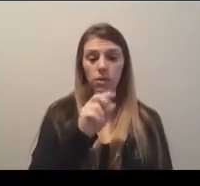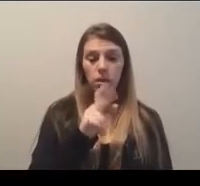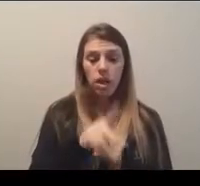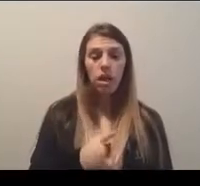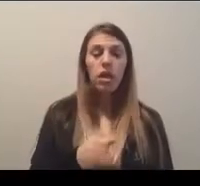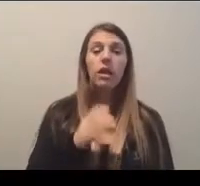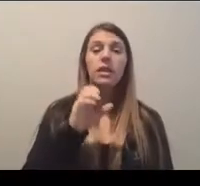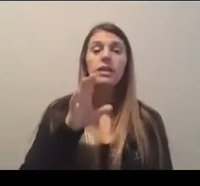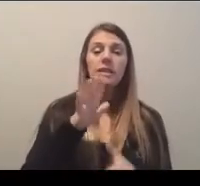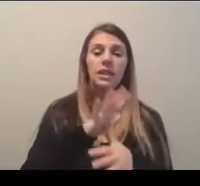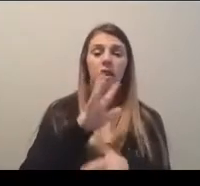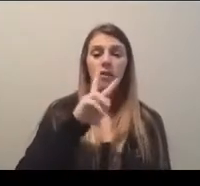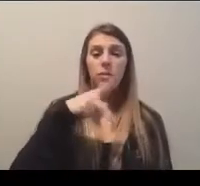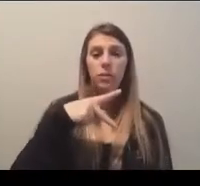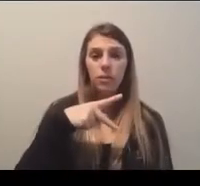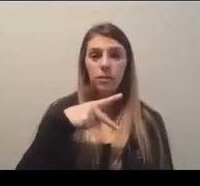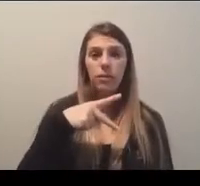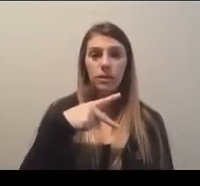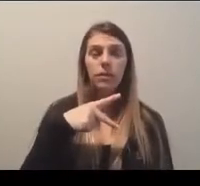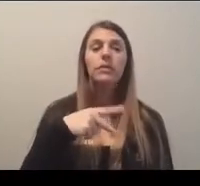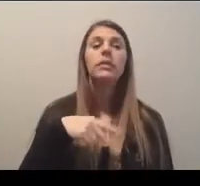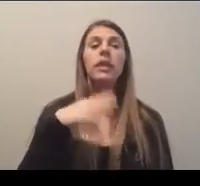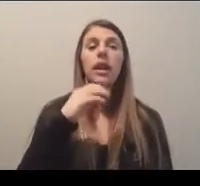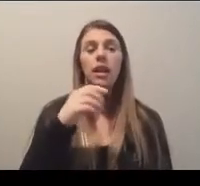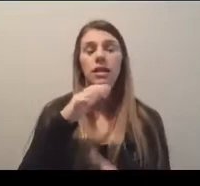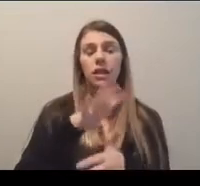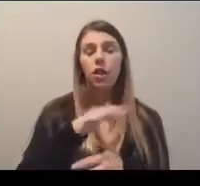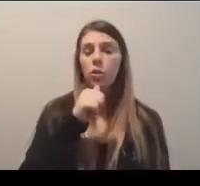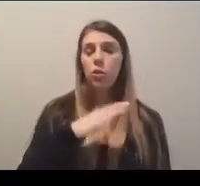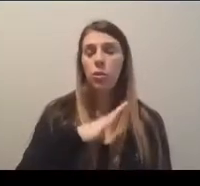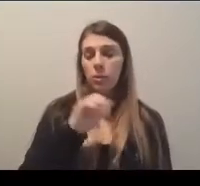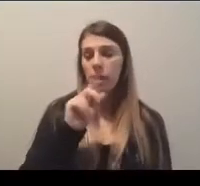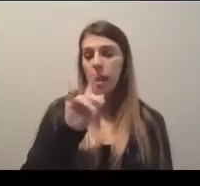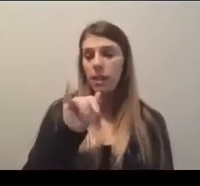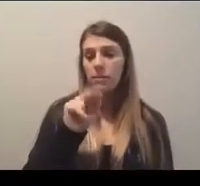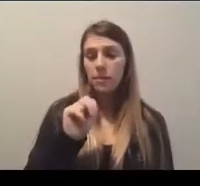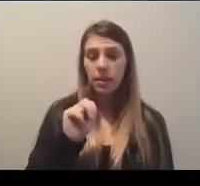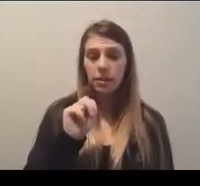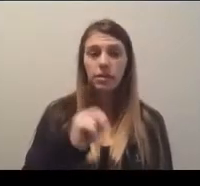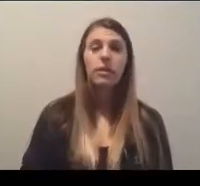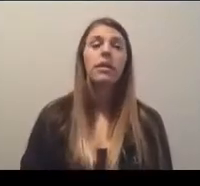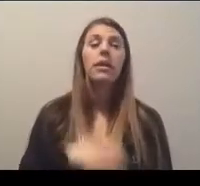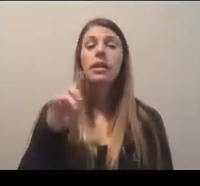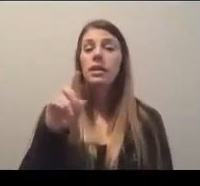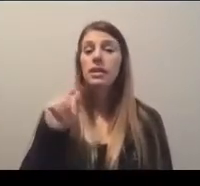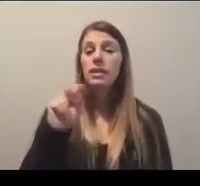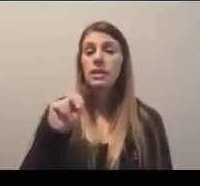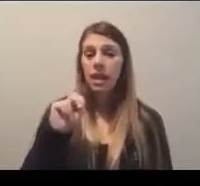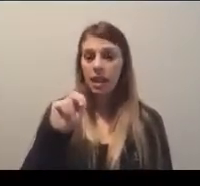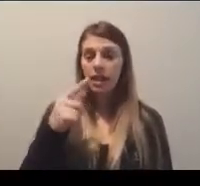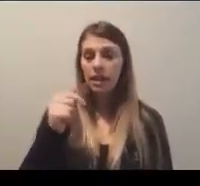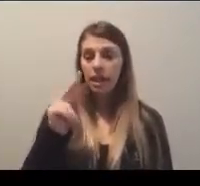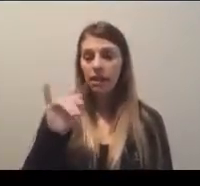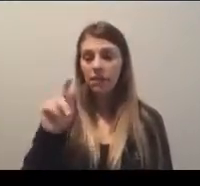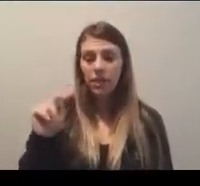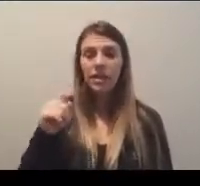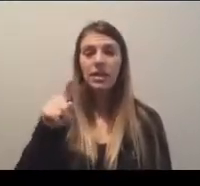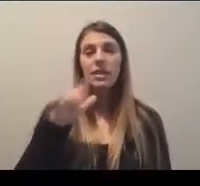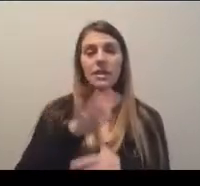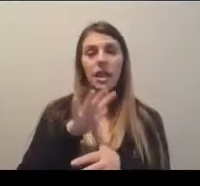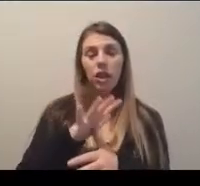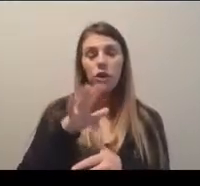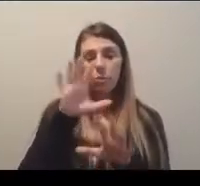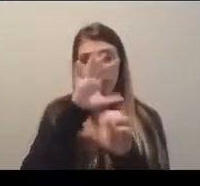Senior Vice President of Championships and Senior Woman Administrator, Dan Gavitt, Senior Vice President of